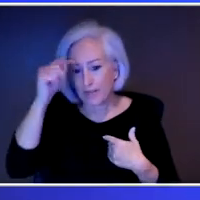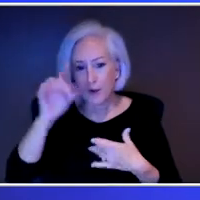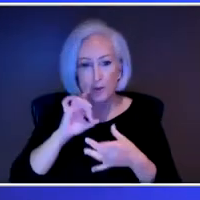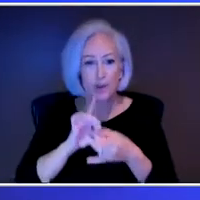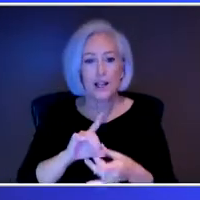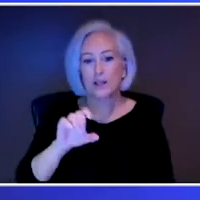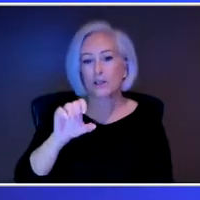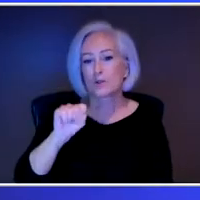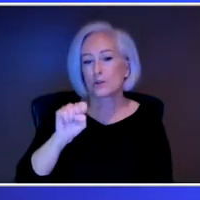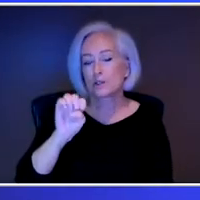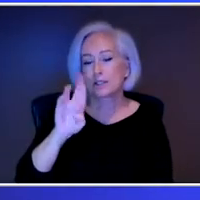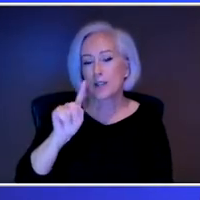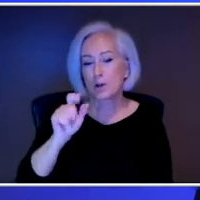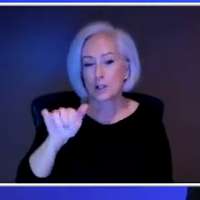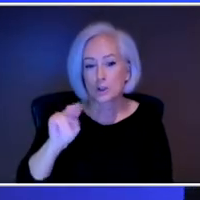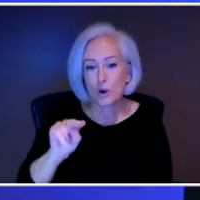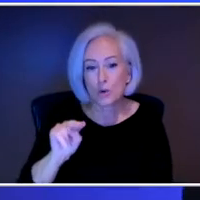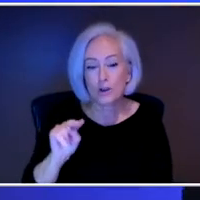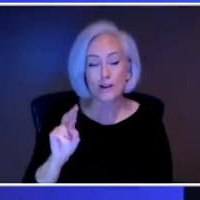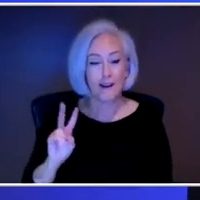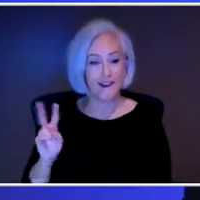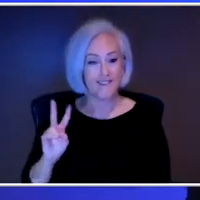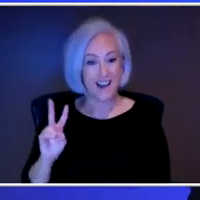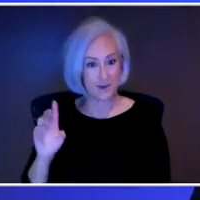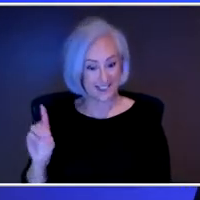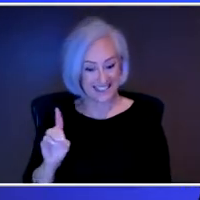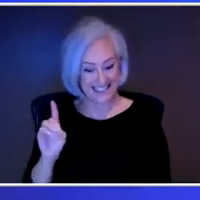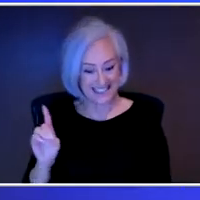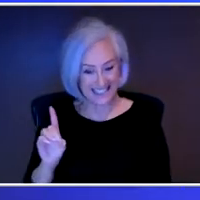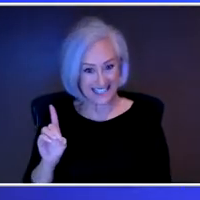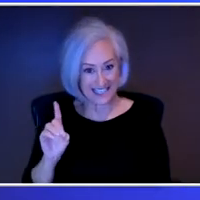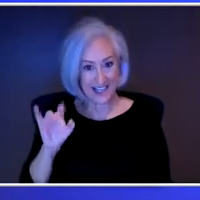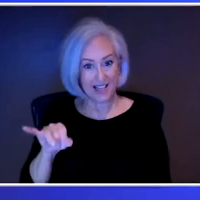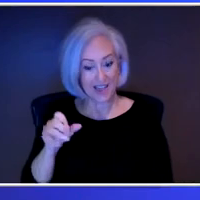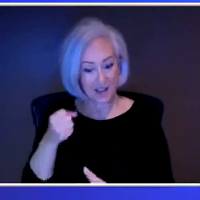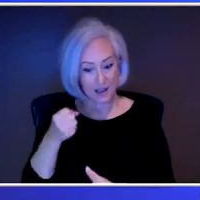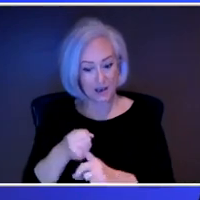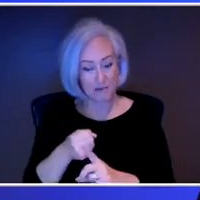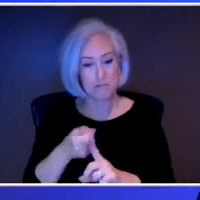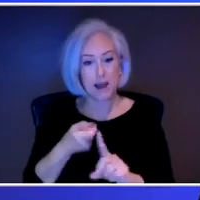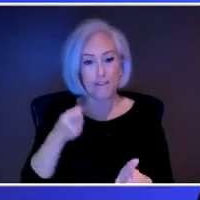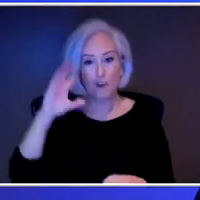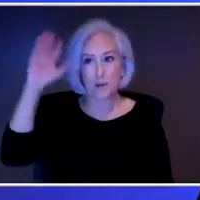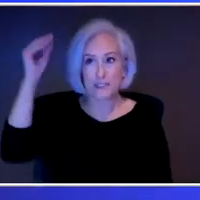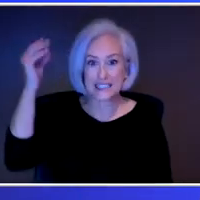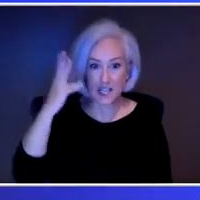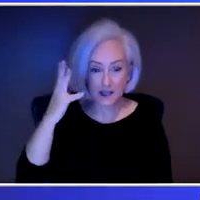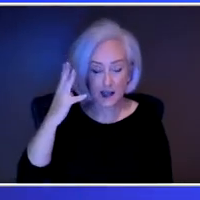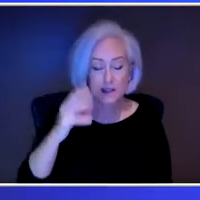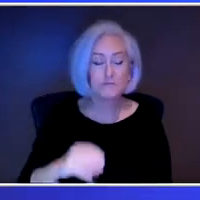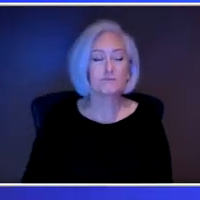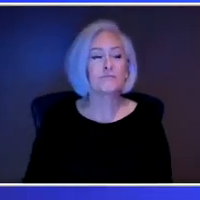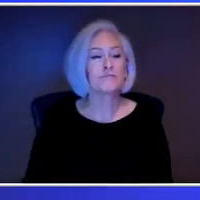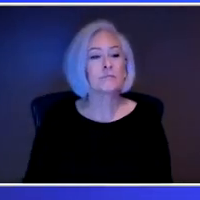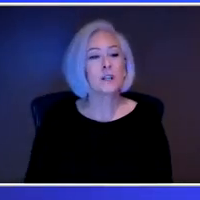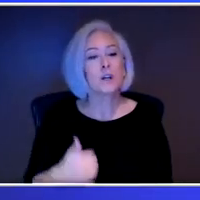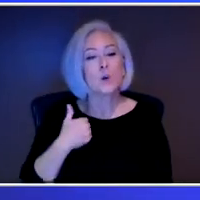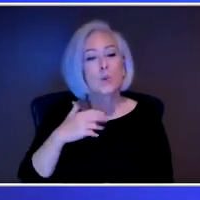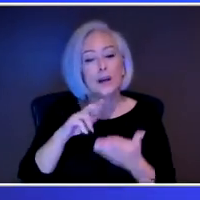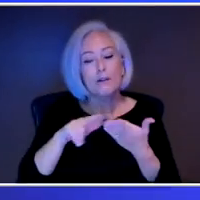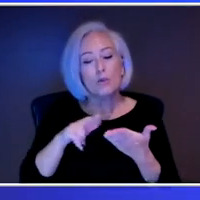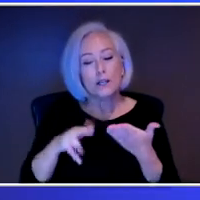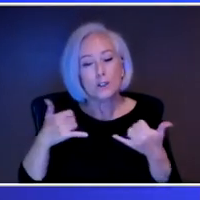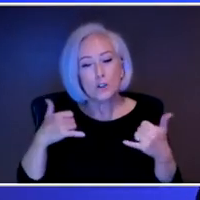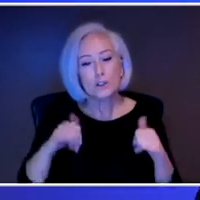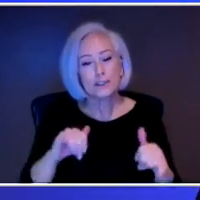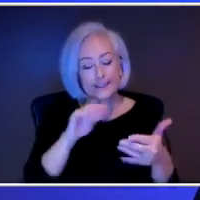which can be impacted by the amount of sunlight. And then there's also research still being done about the evolutionary